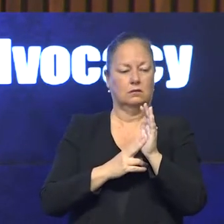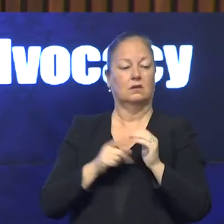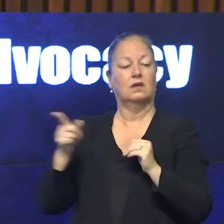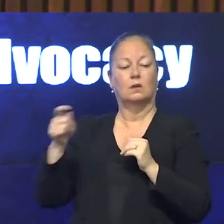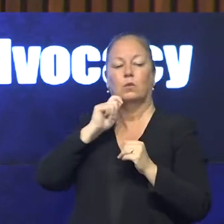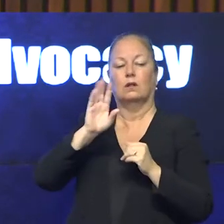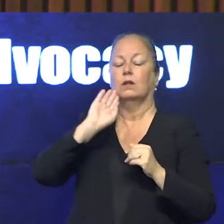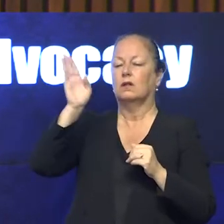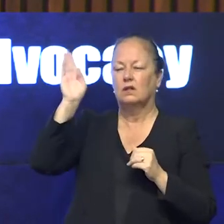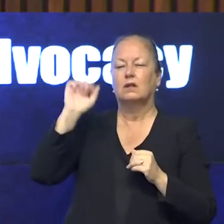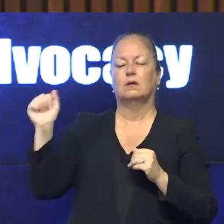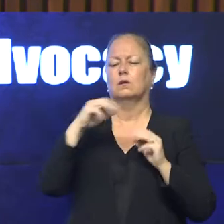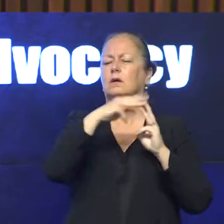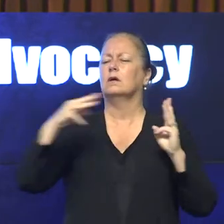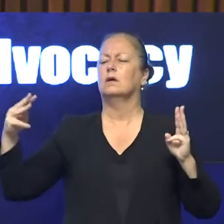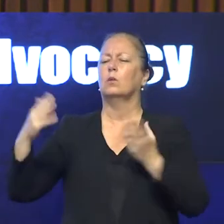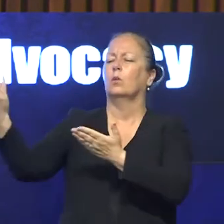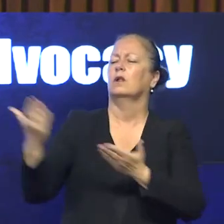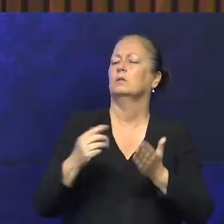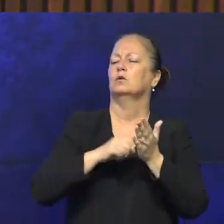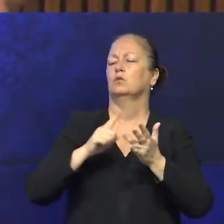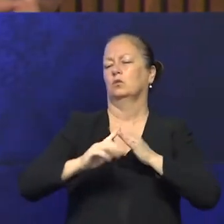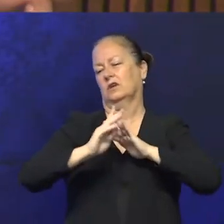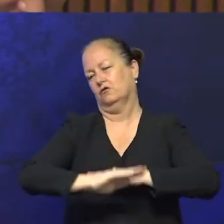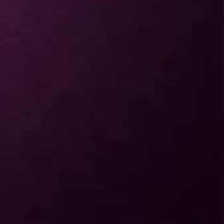to do our Welcome to Country. Thank you very much.